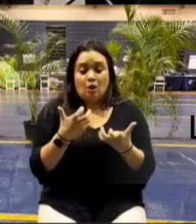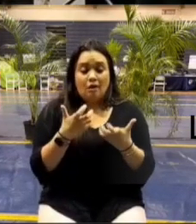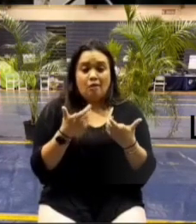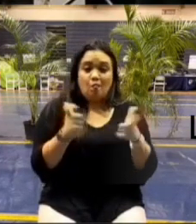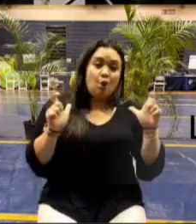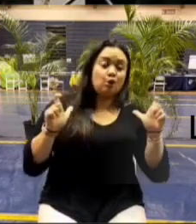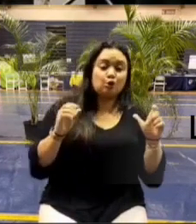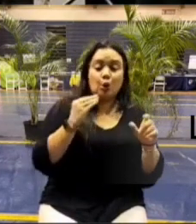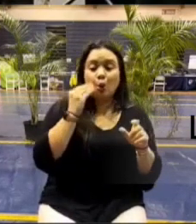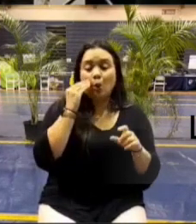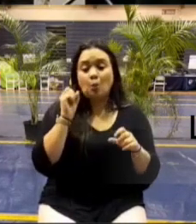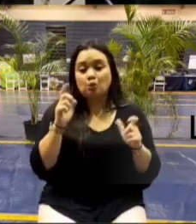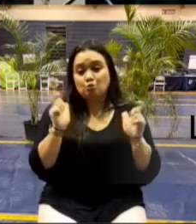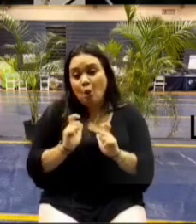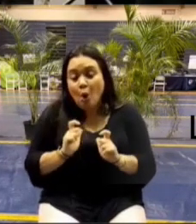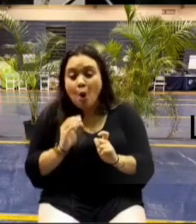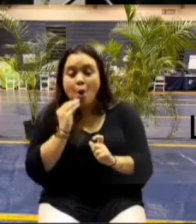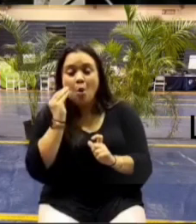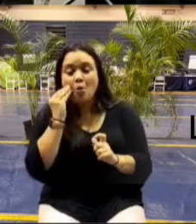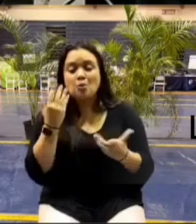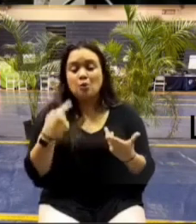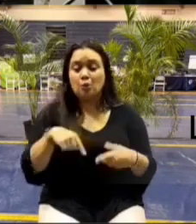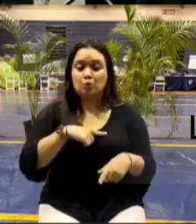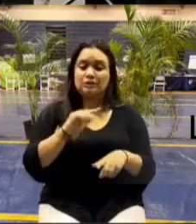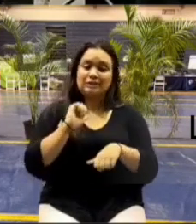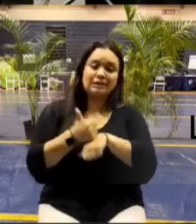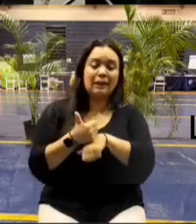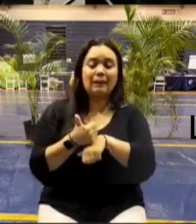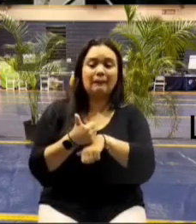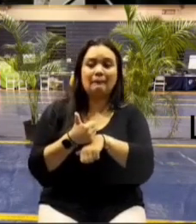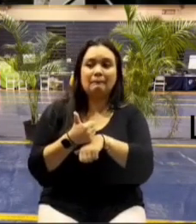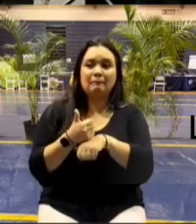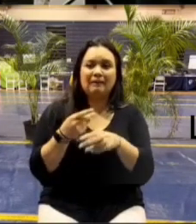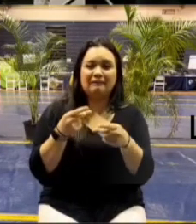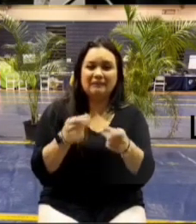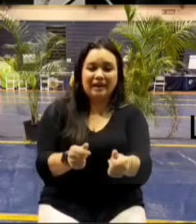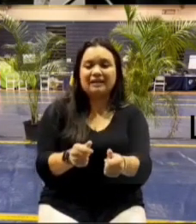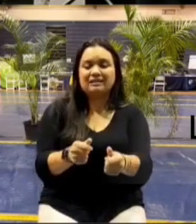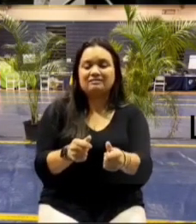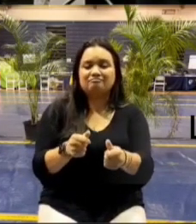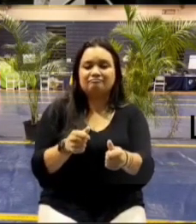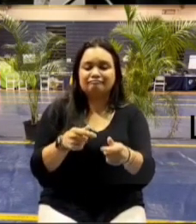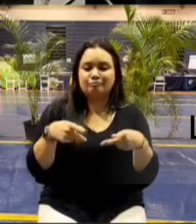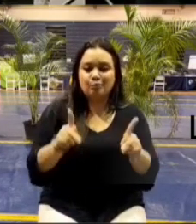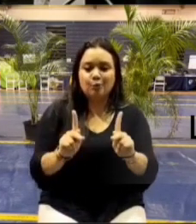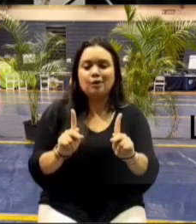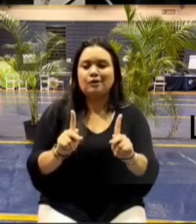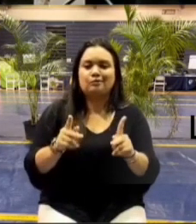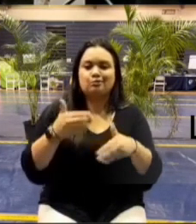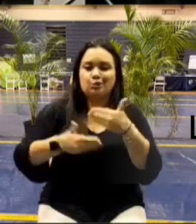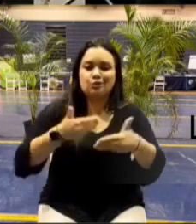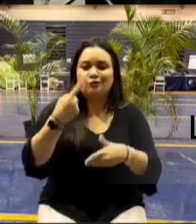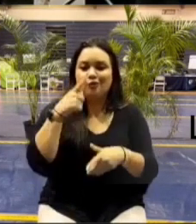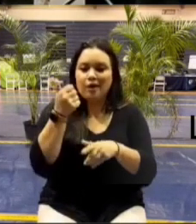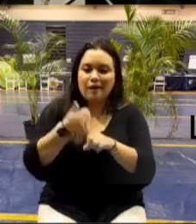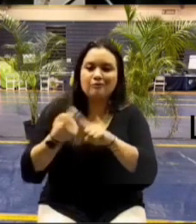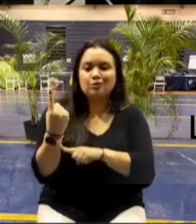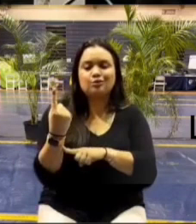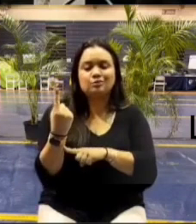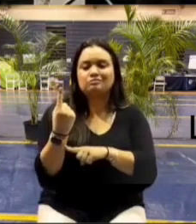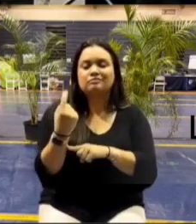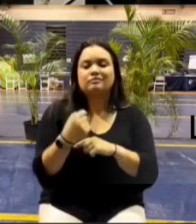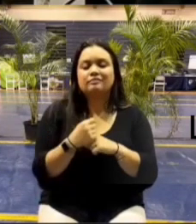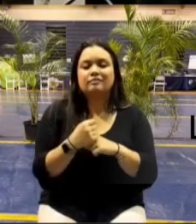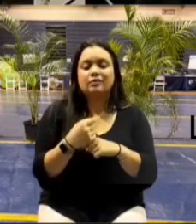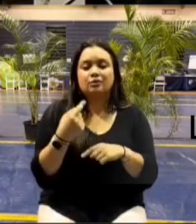home i mean so we we're setting up an expedited permitting process for everybody um but there's gonna be